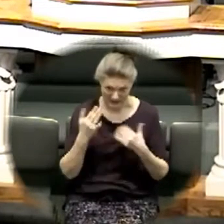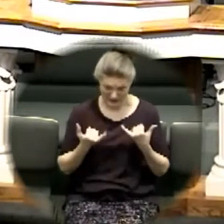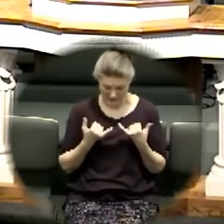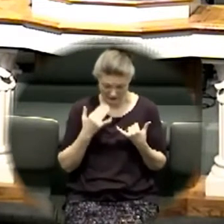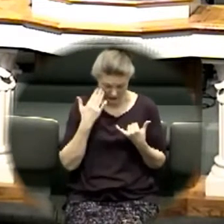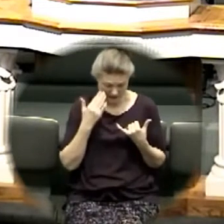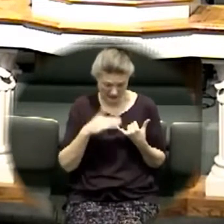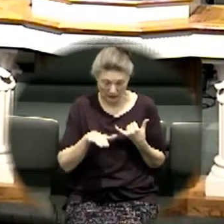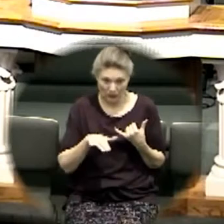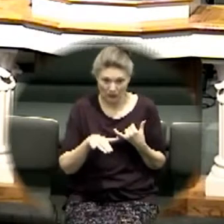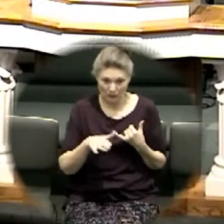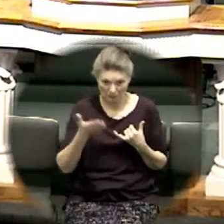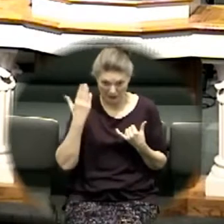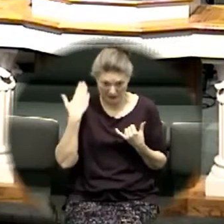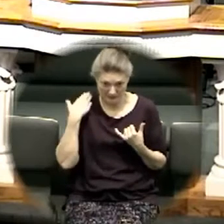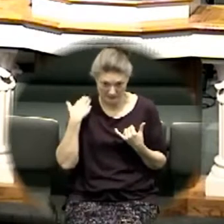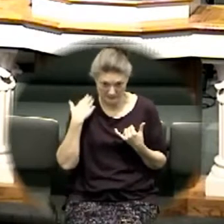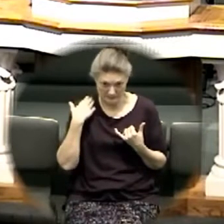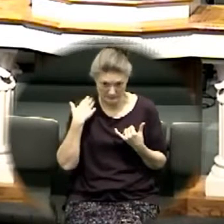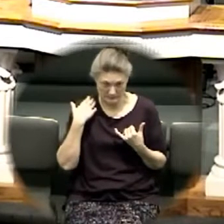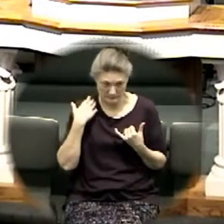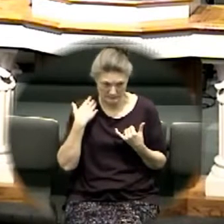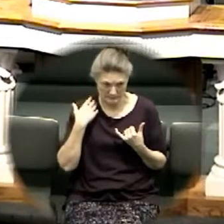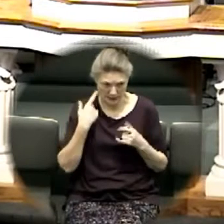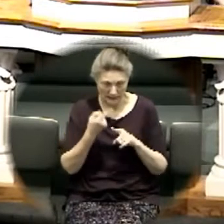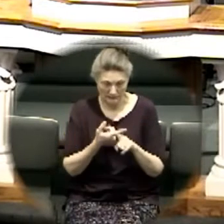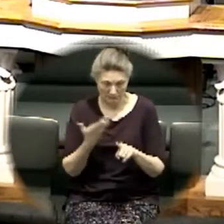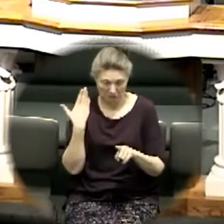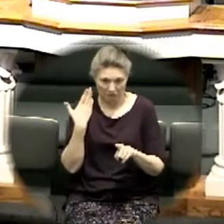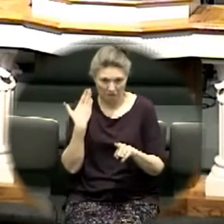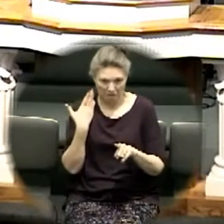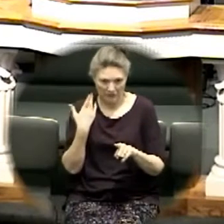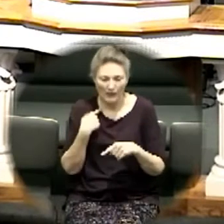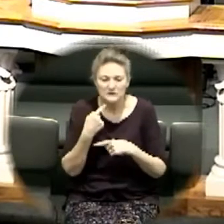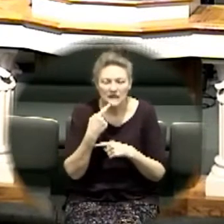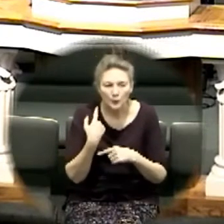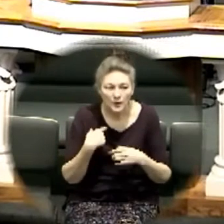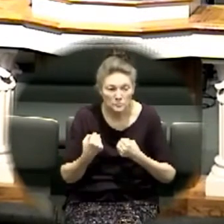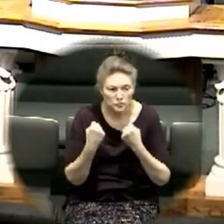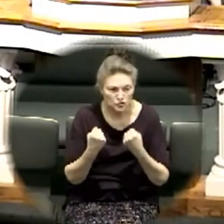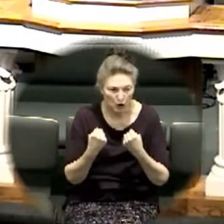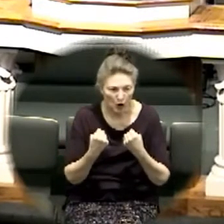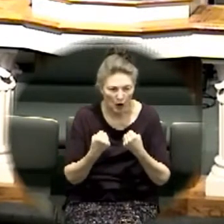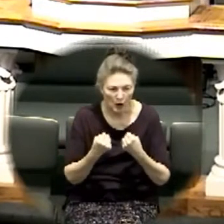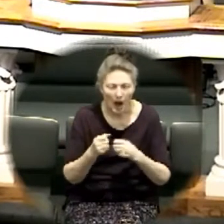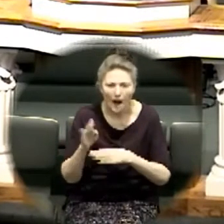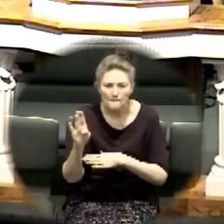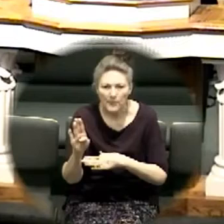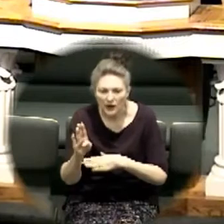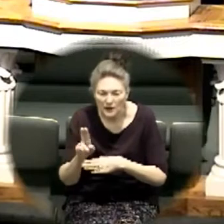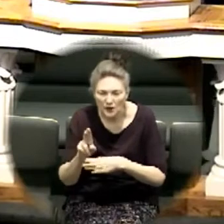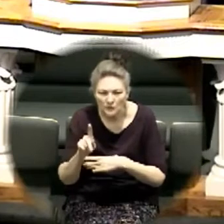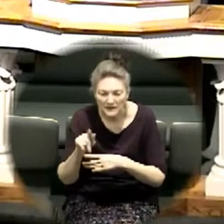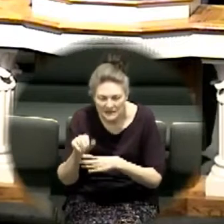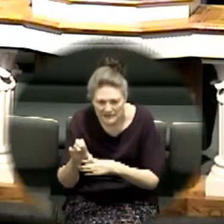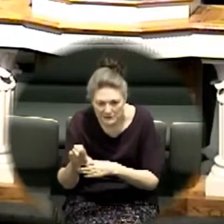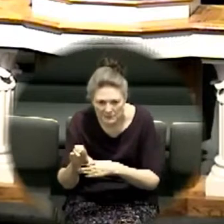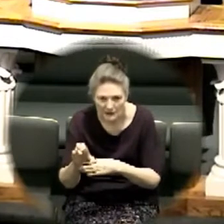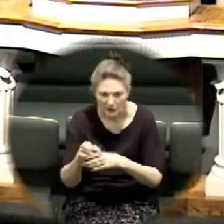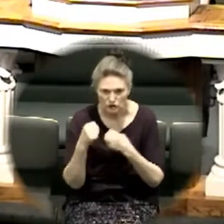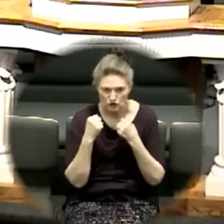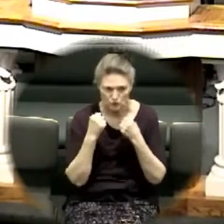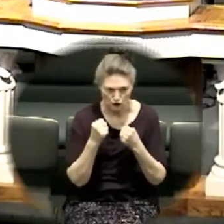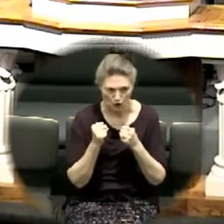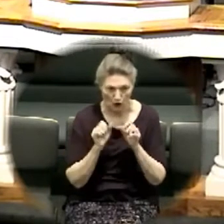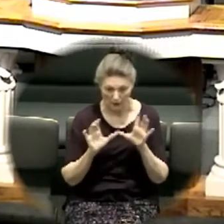you didn't know then i will tell you that we were very strong bartlett united pentecostal church we were very strong